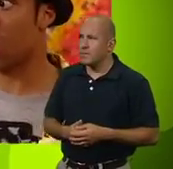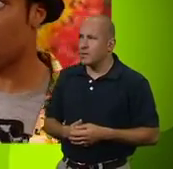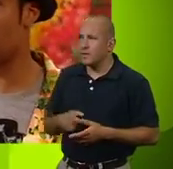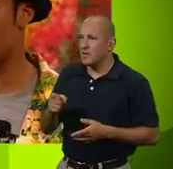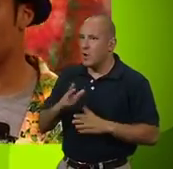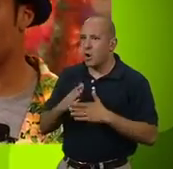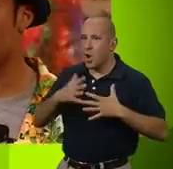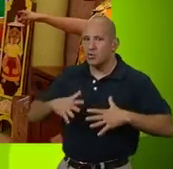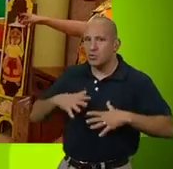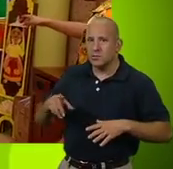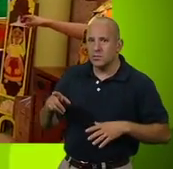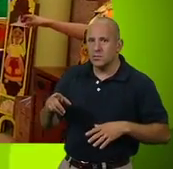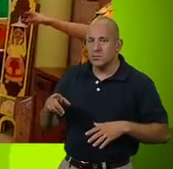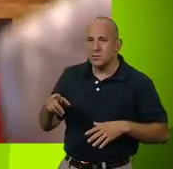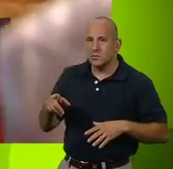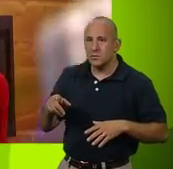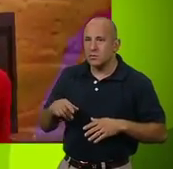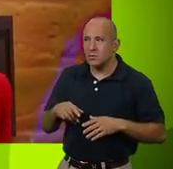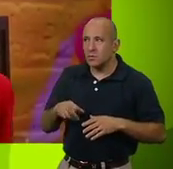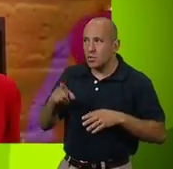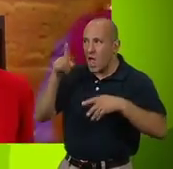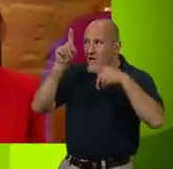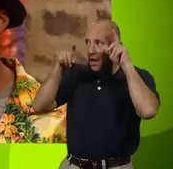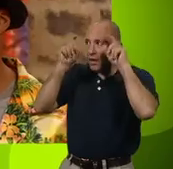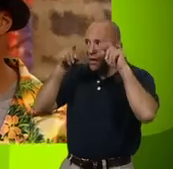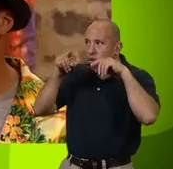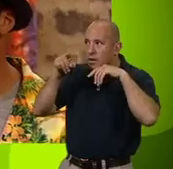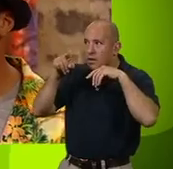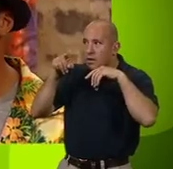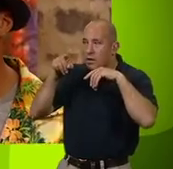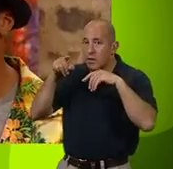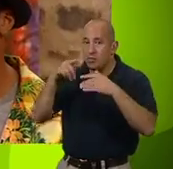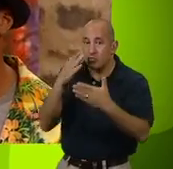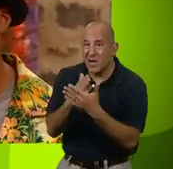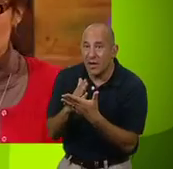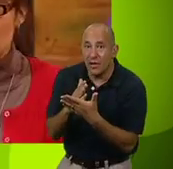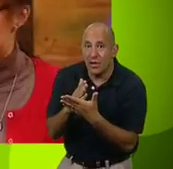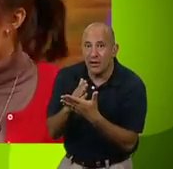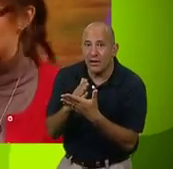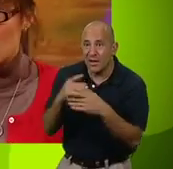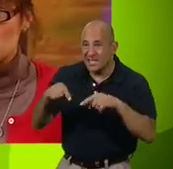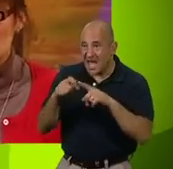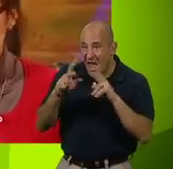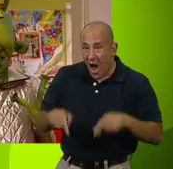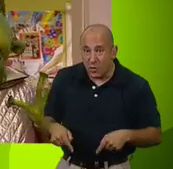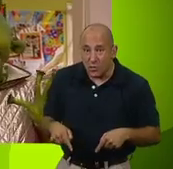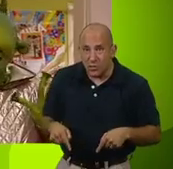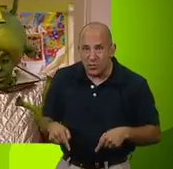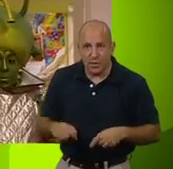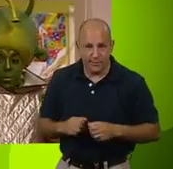These aren't costumes. You're aliens. Real aliens? In Danny's house.